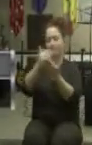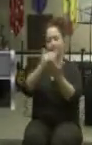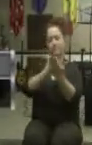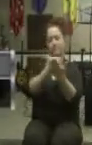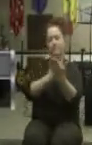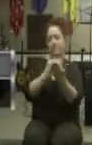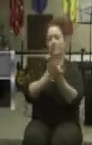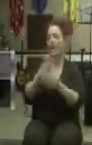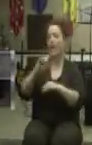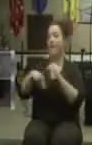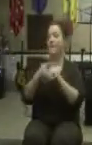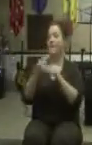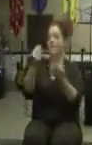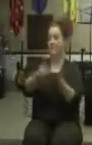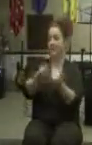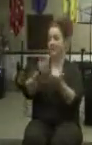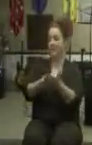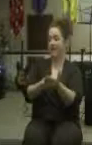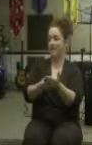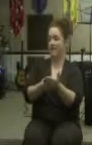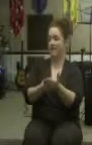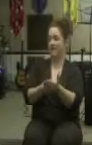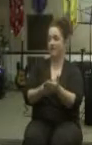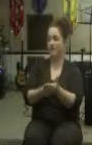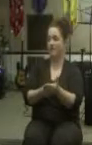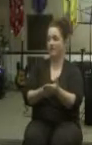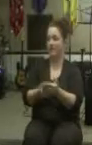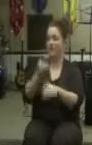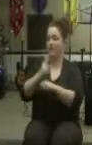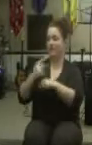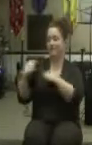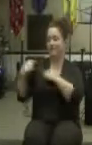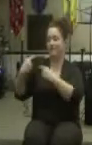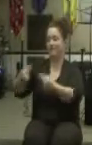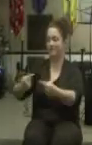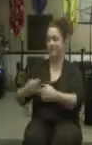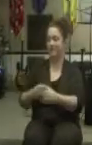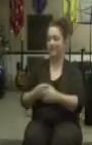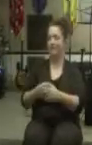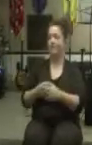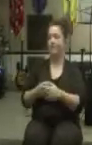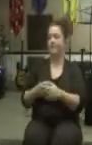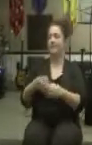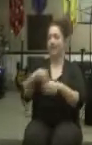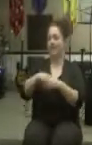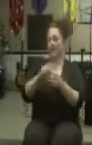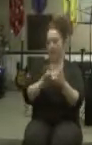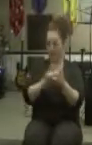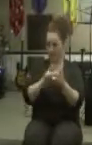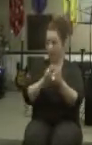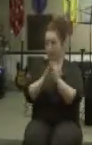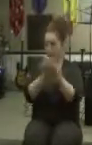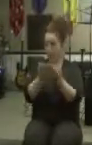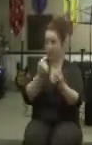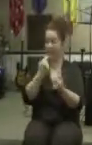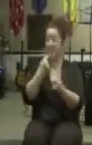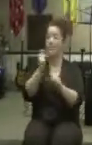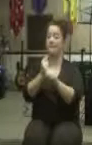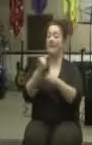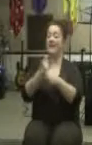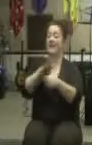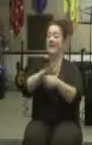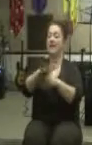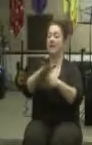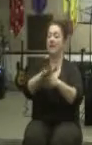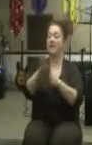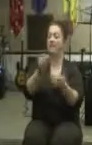finances that I have never forgotten, and I've lived up to that, to this very moment. And there was a chapter in the book which says, you